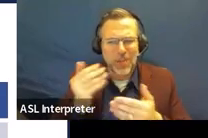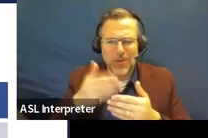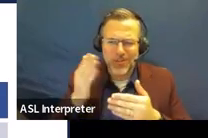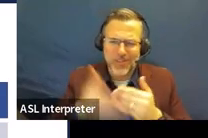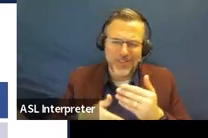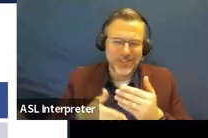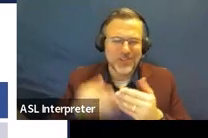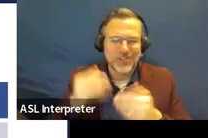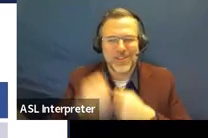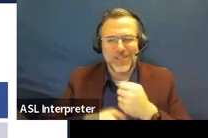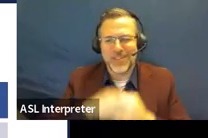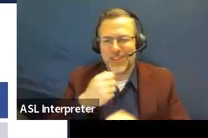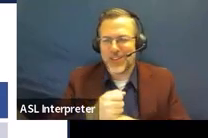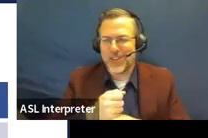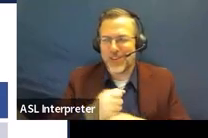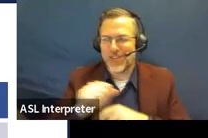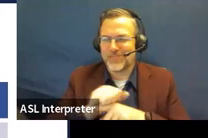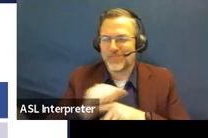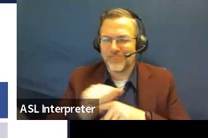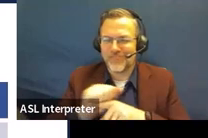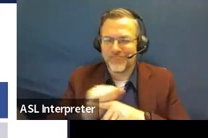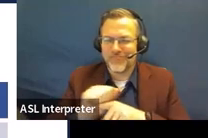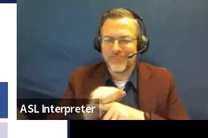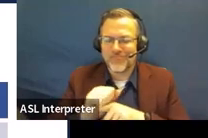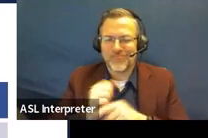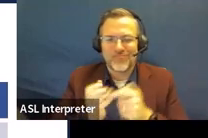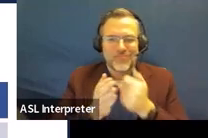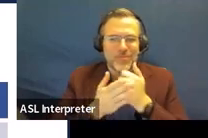of professional development. So we've only got a couple left.